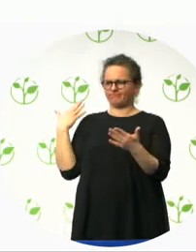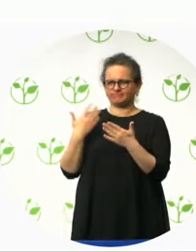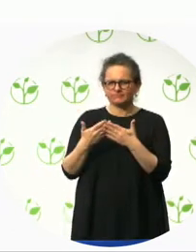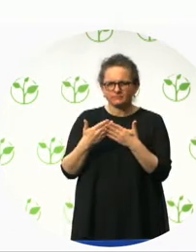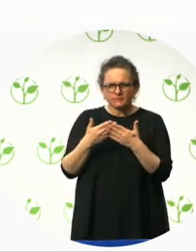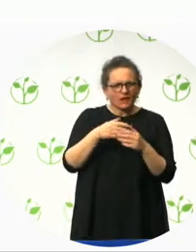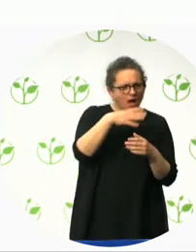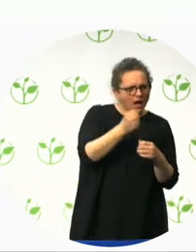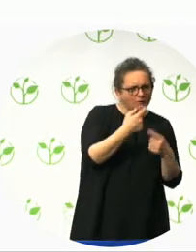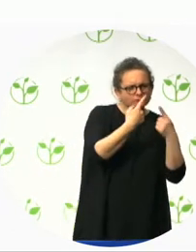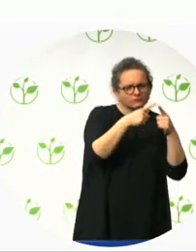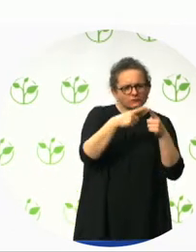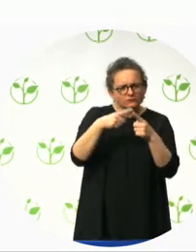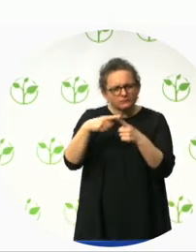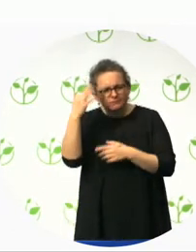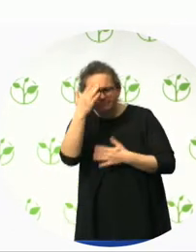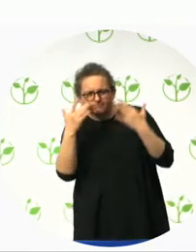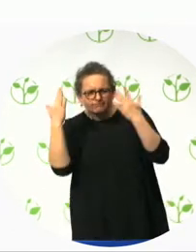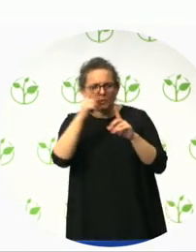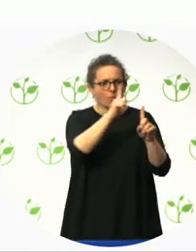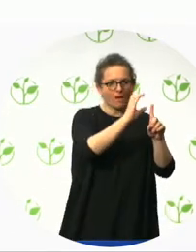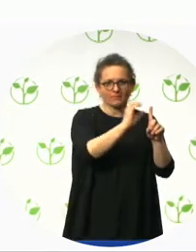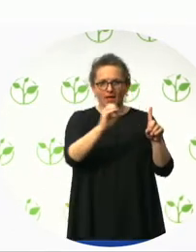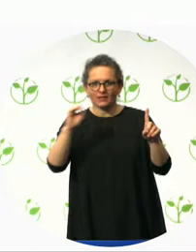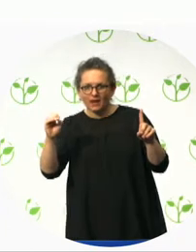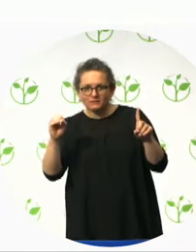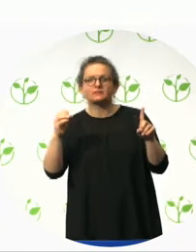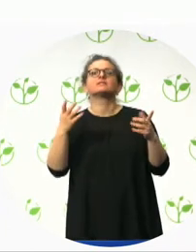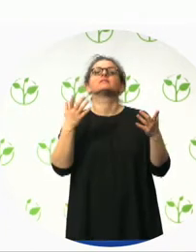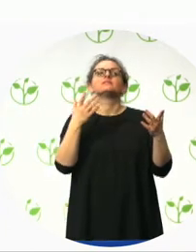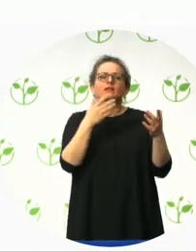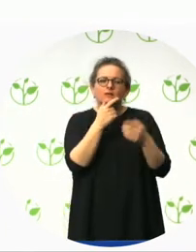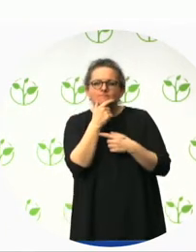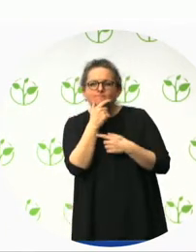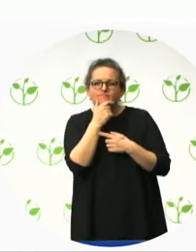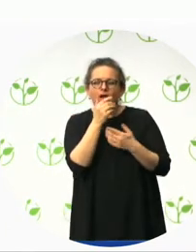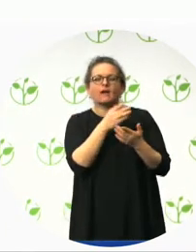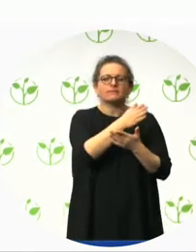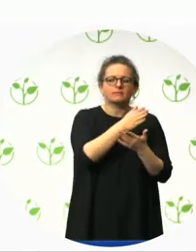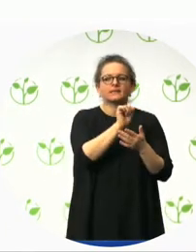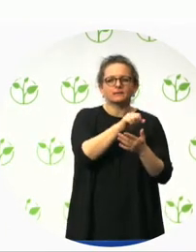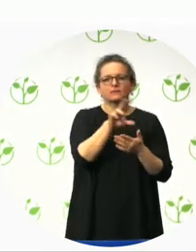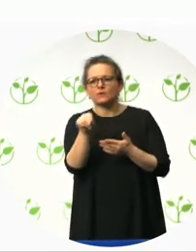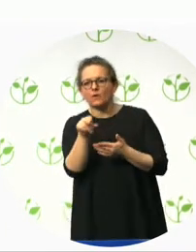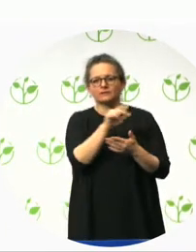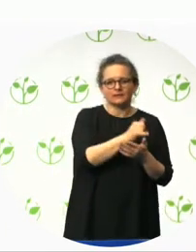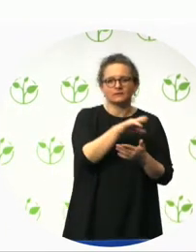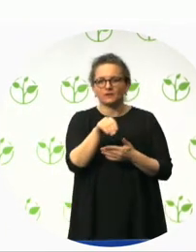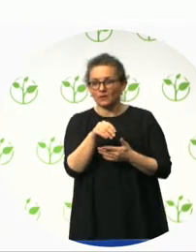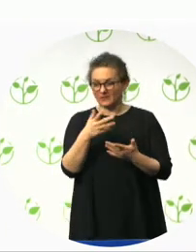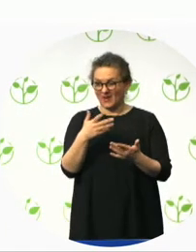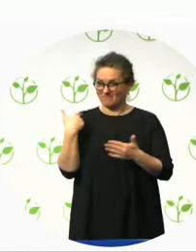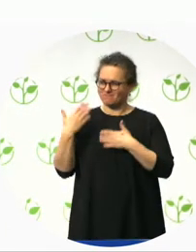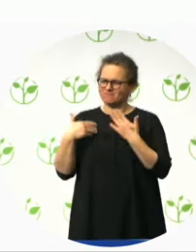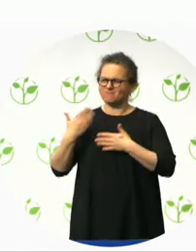RIAI Universal Design Award received earlier this year. What the award also reinforces is the belief that an accessible environment